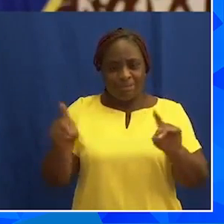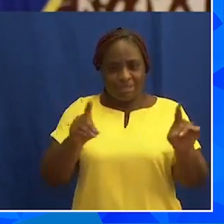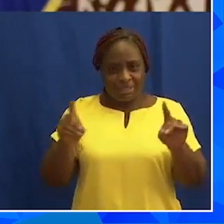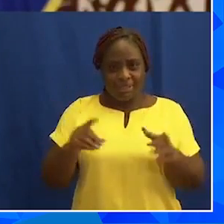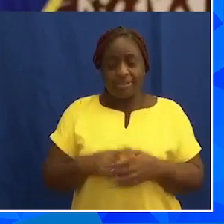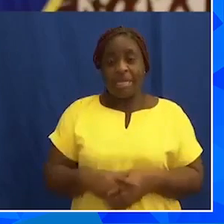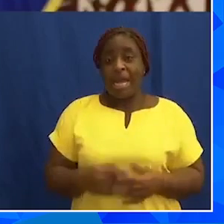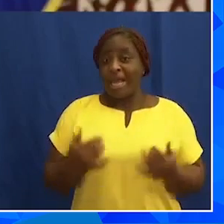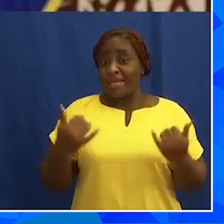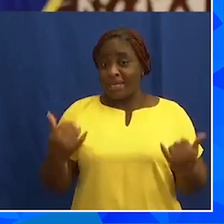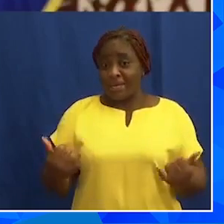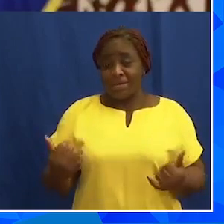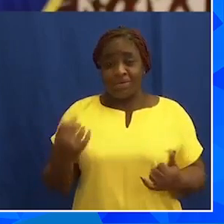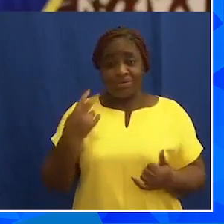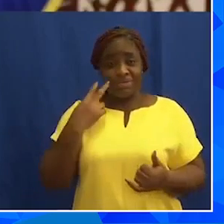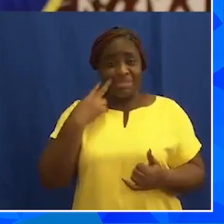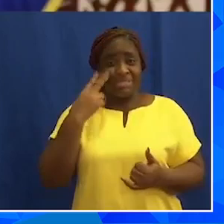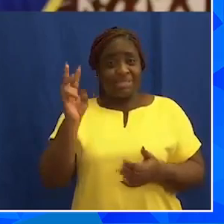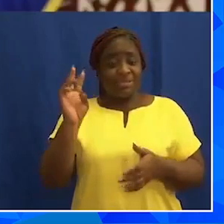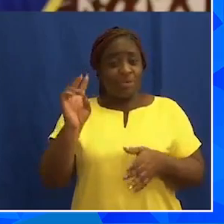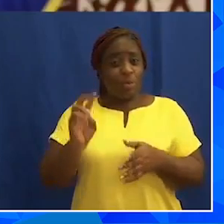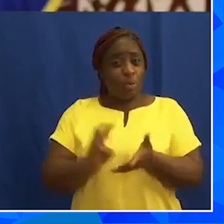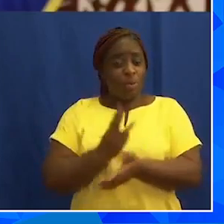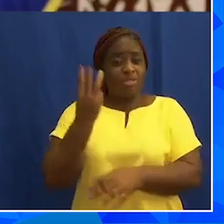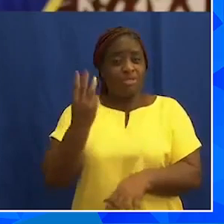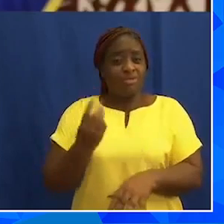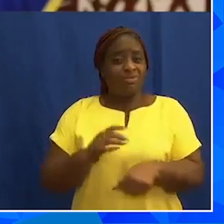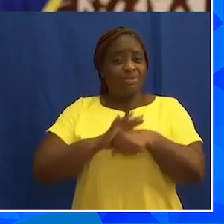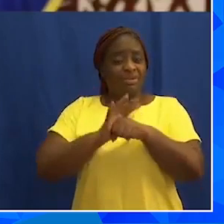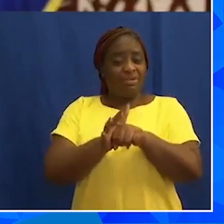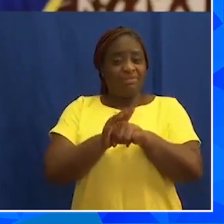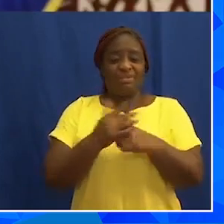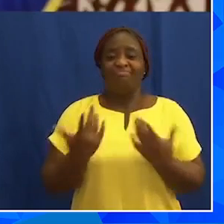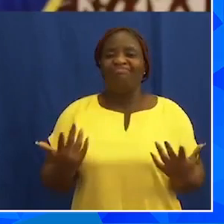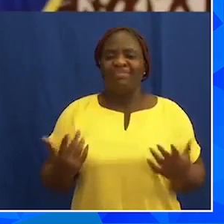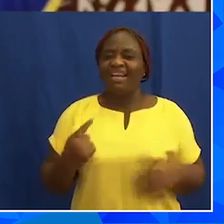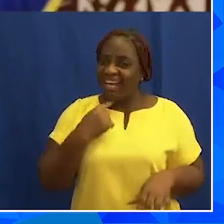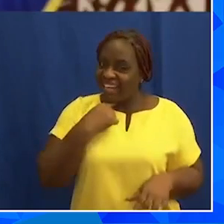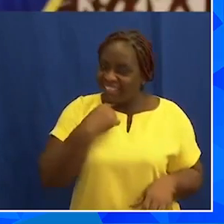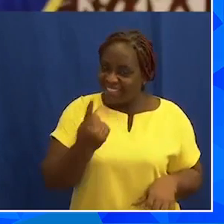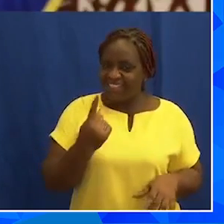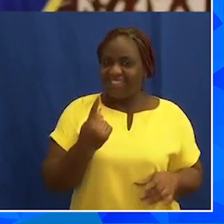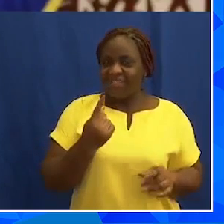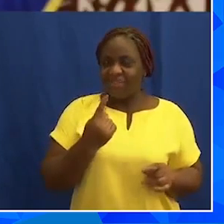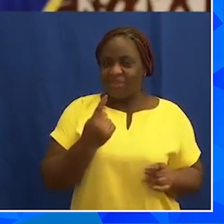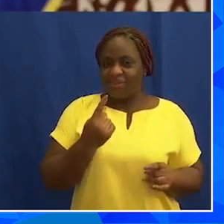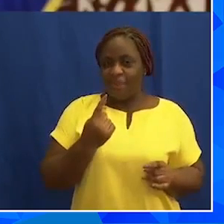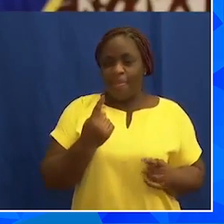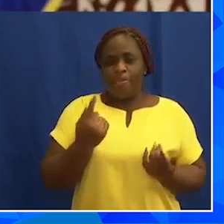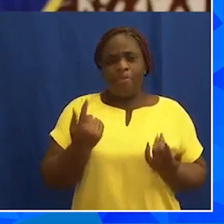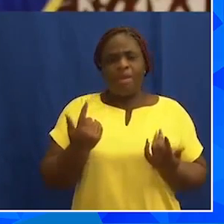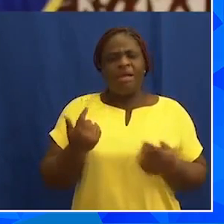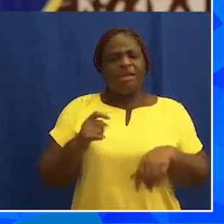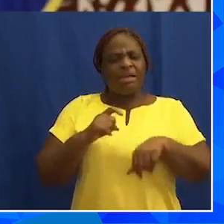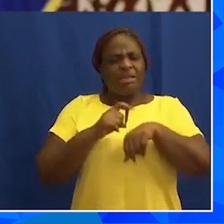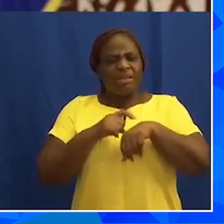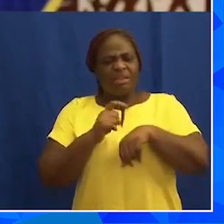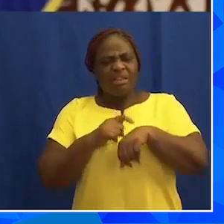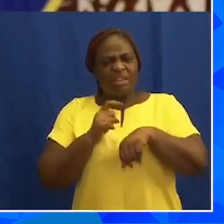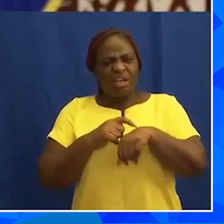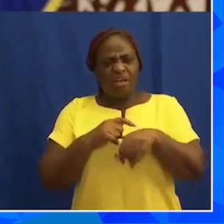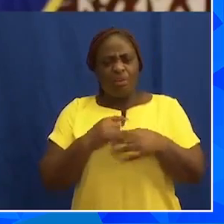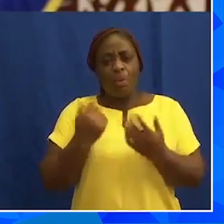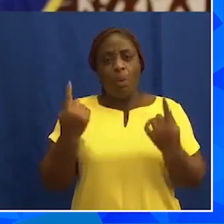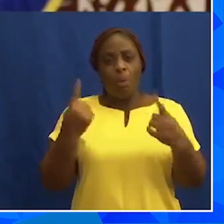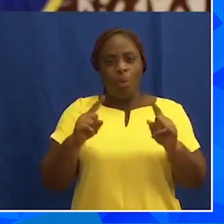Now that we have seen the worst of the COVID-19, I can tell you that there were moments during those times